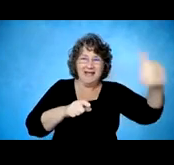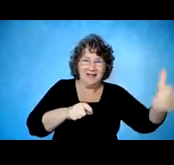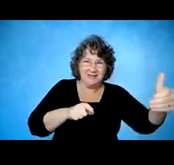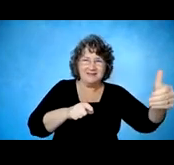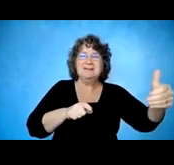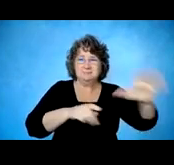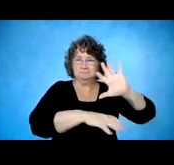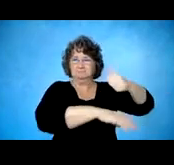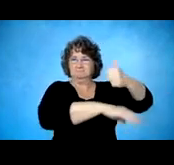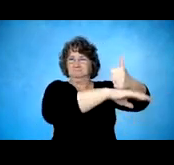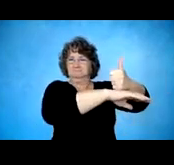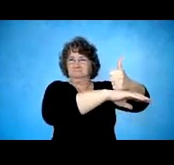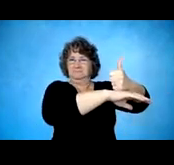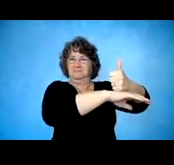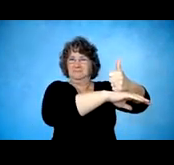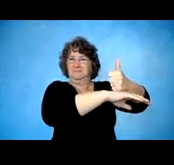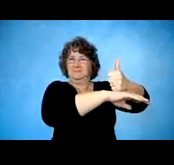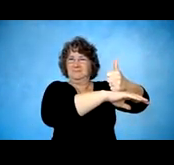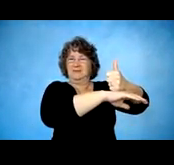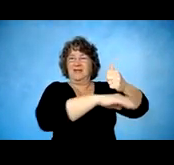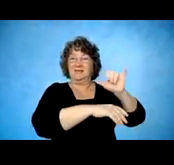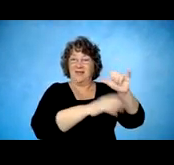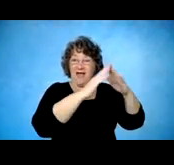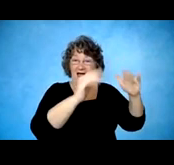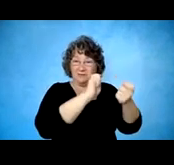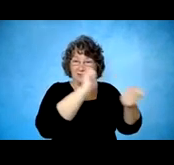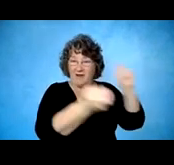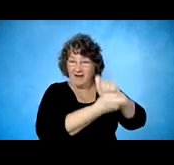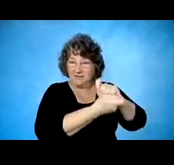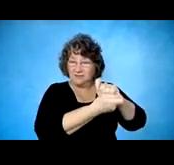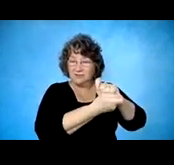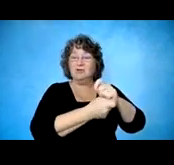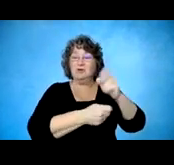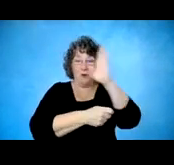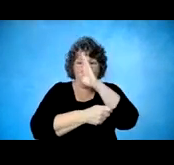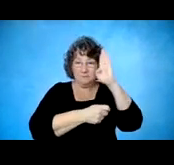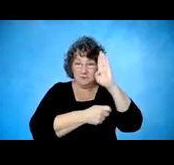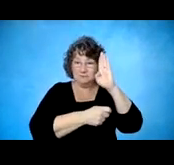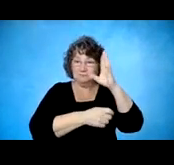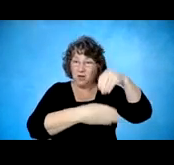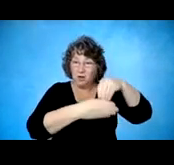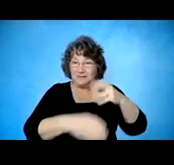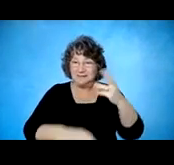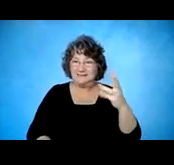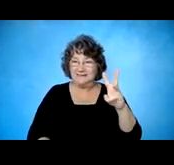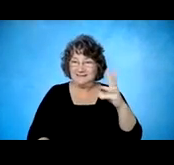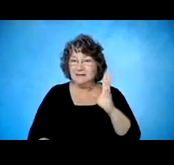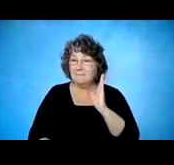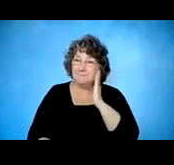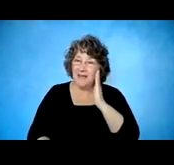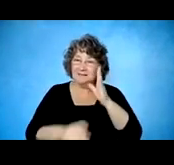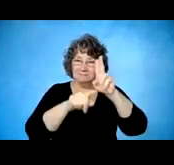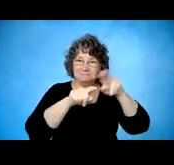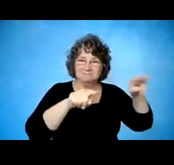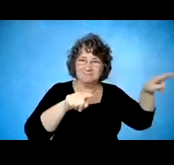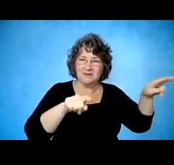and this house, and he made this into a 16-bed rehabilitation hospital that has grown tremendously over the last 71 years.